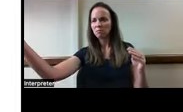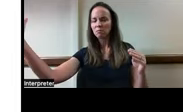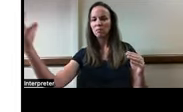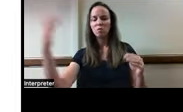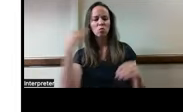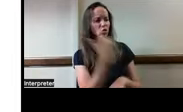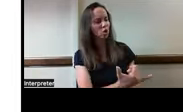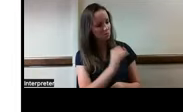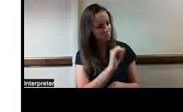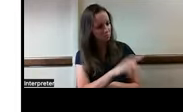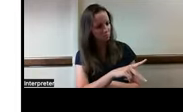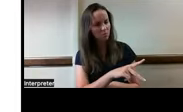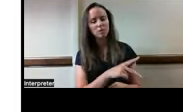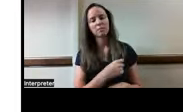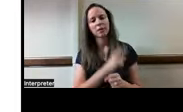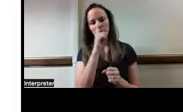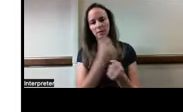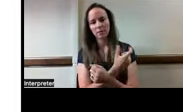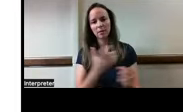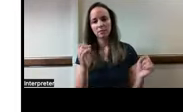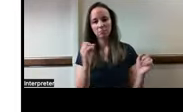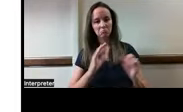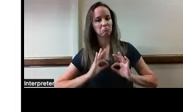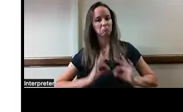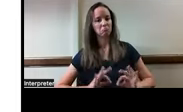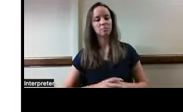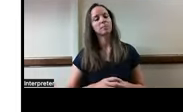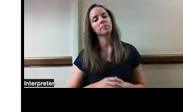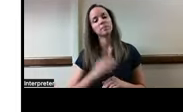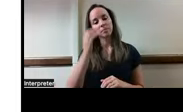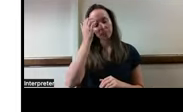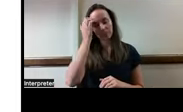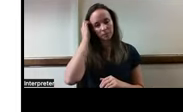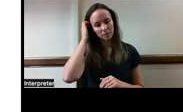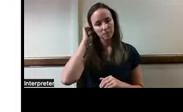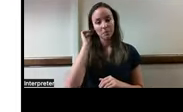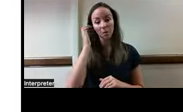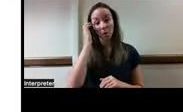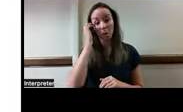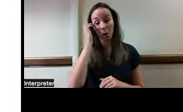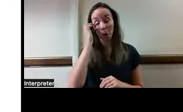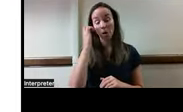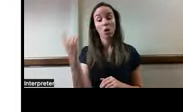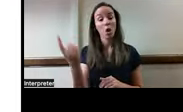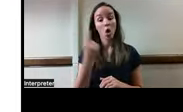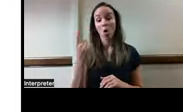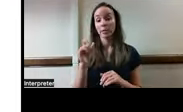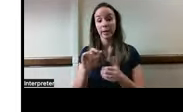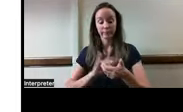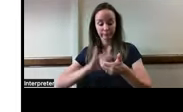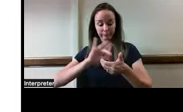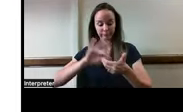And just ask to make sure everything's going all right. At any time on these apps, you can check to see the status of the sensors.